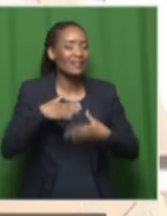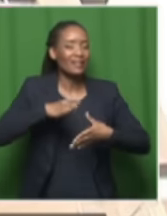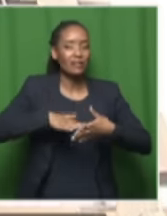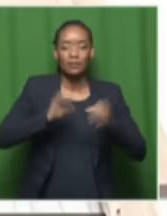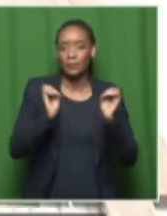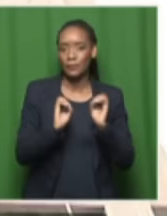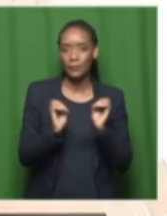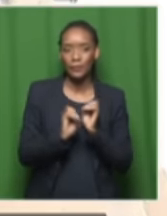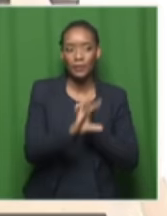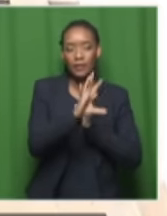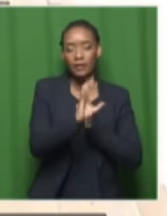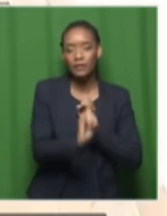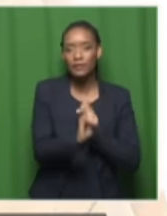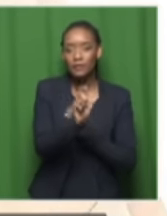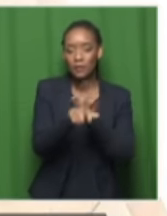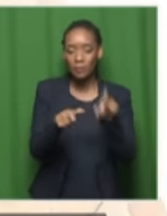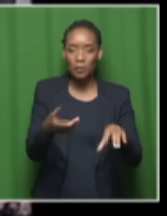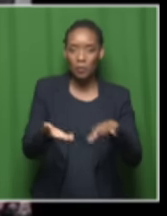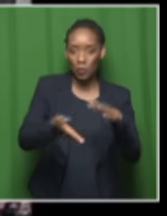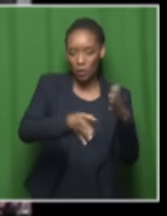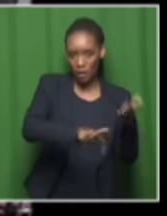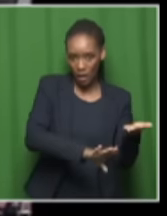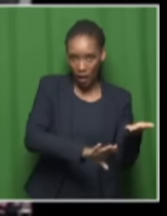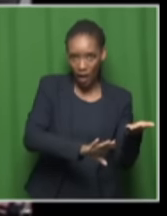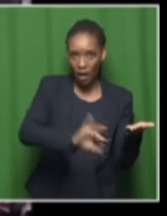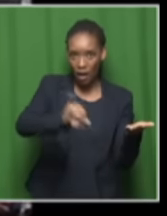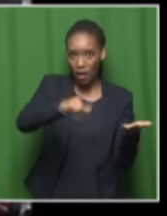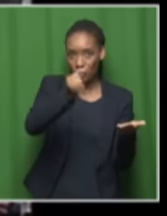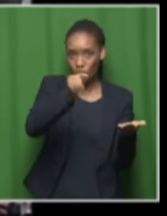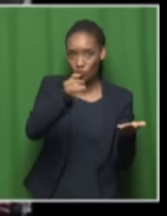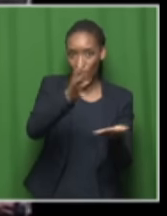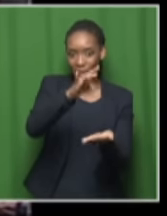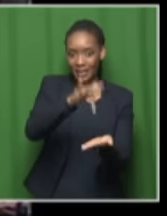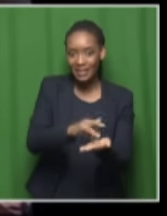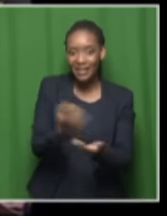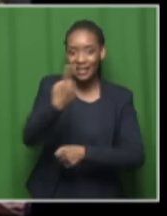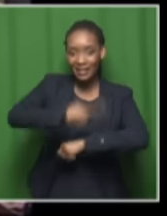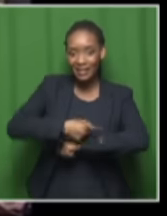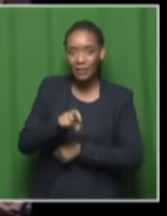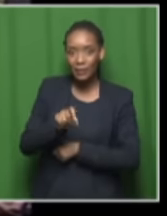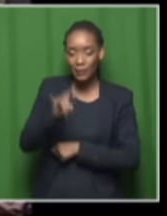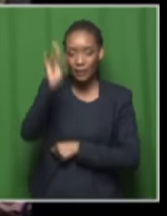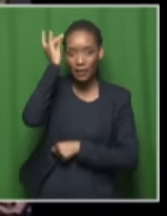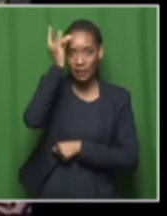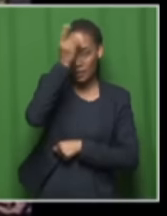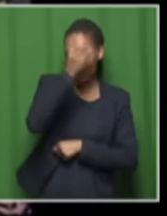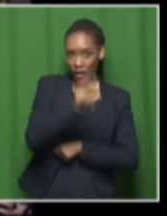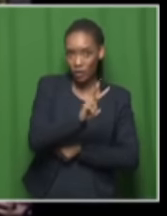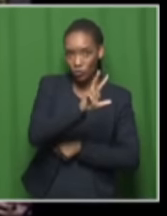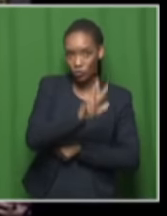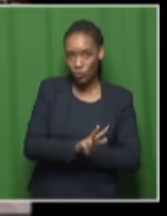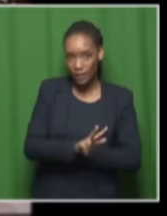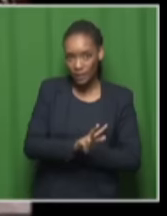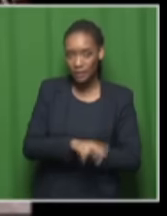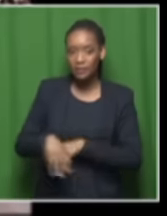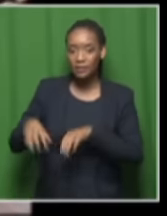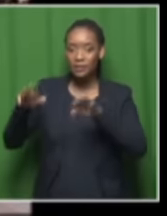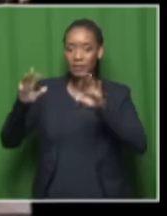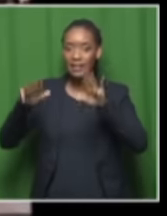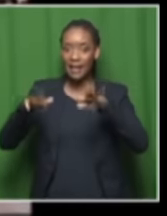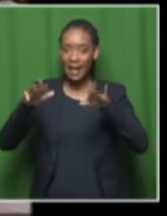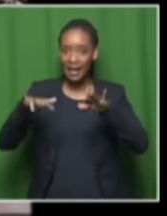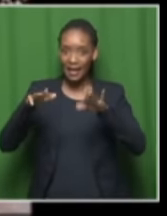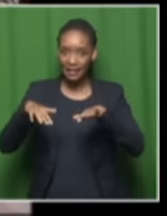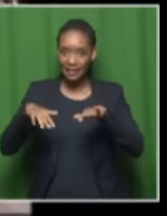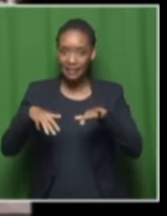50 people died in the johannesburg cbd on that fateful day on march the 28th 19 of them